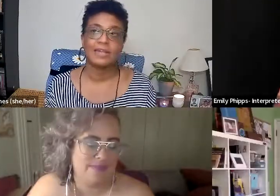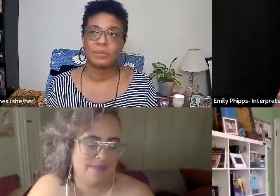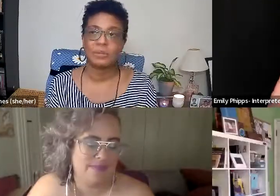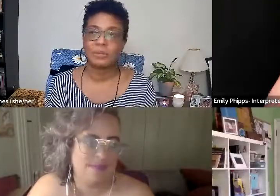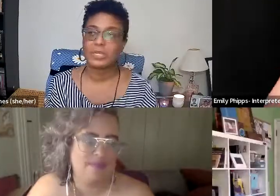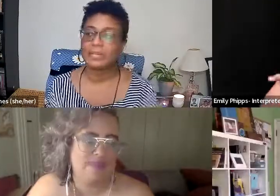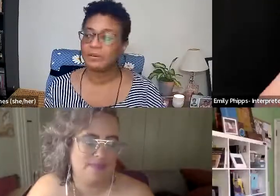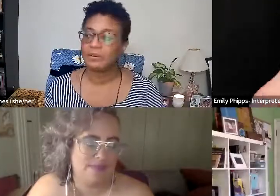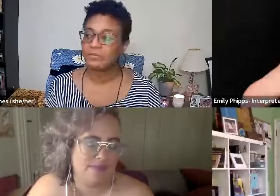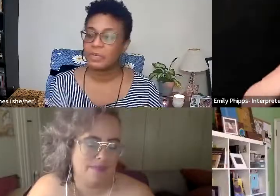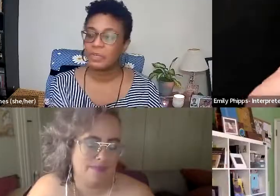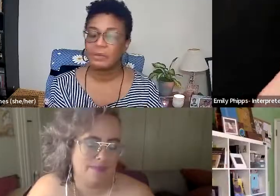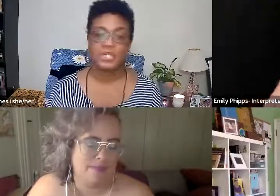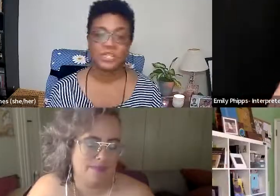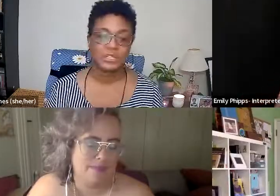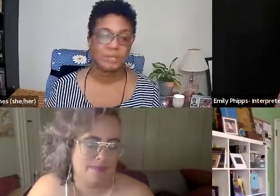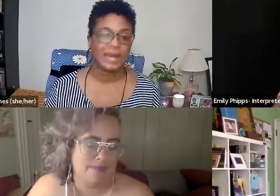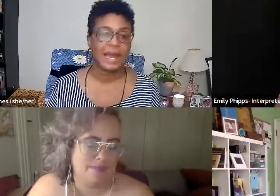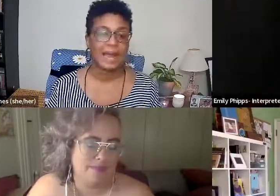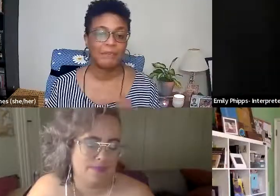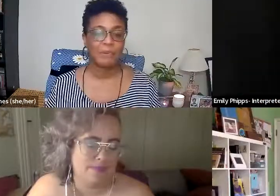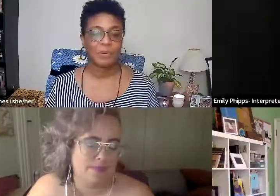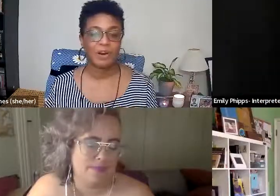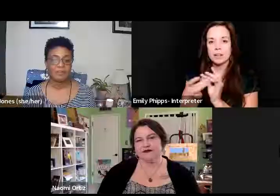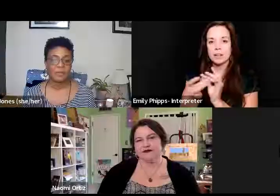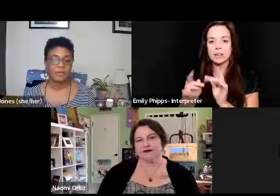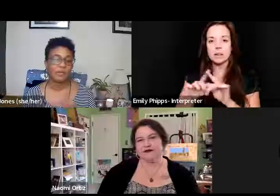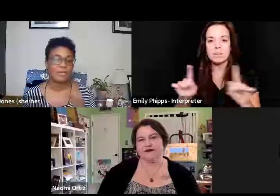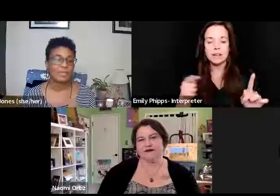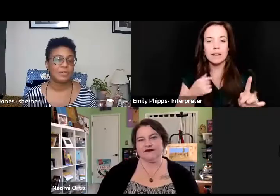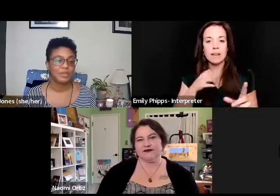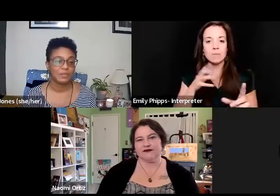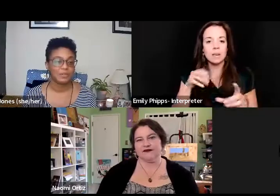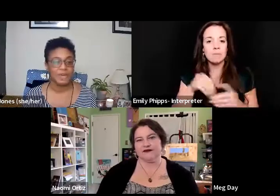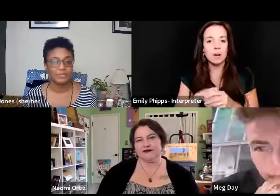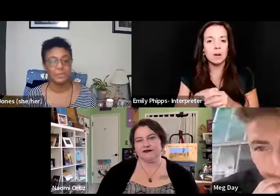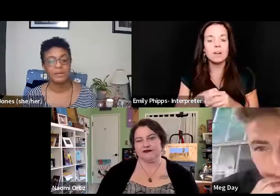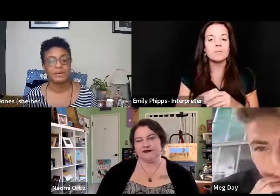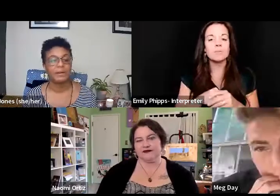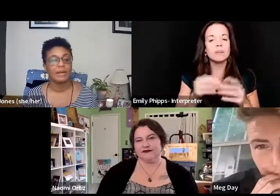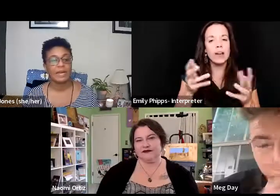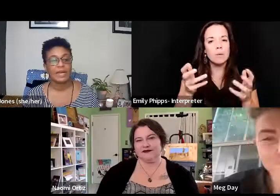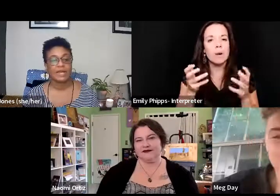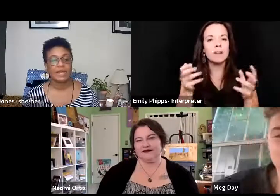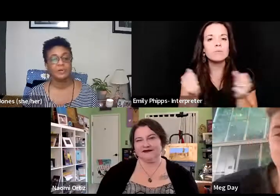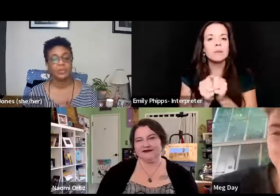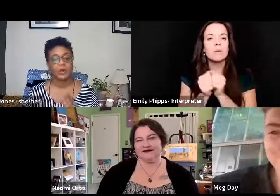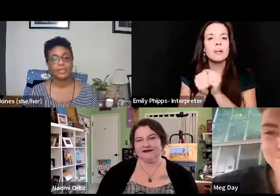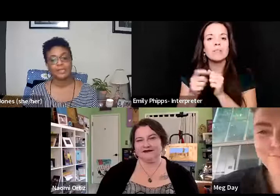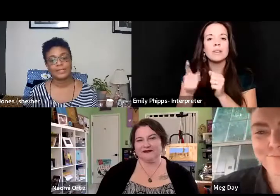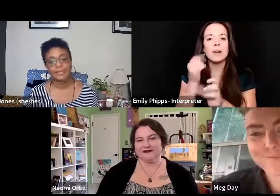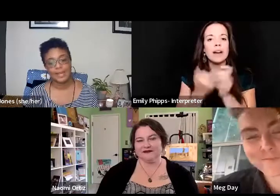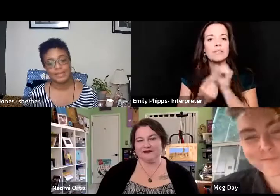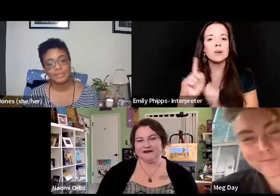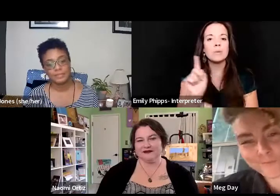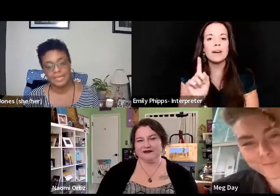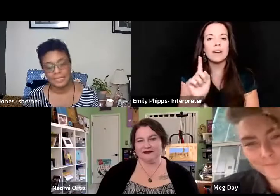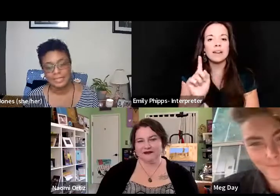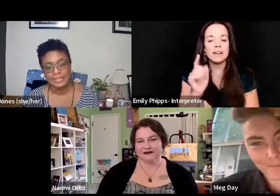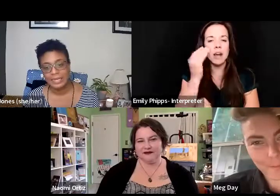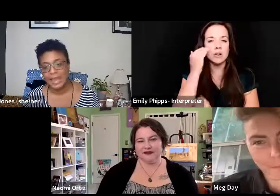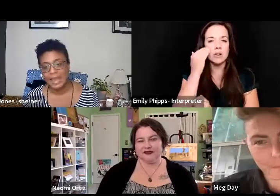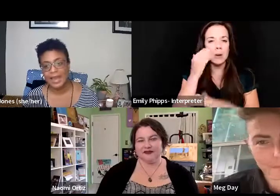that the other poets have mentioned, but I have been a part of I want to be with you everywhere. And I know walking into that